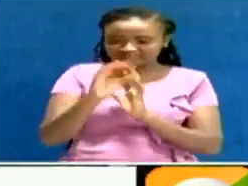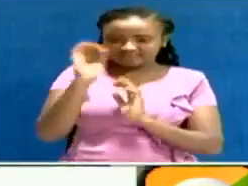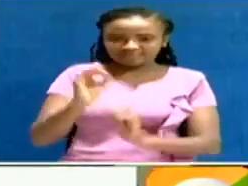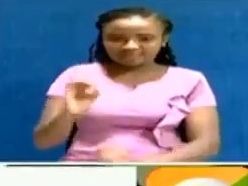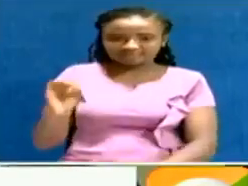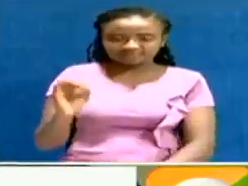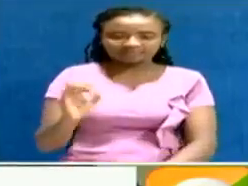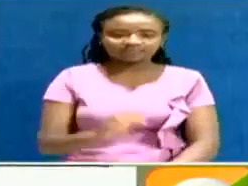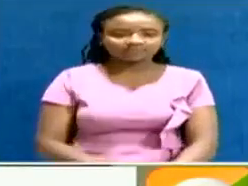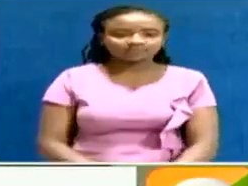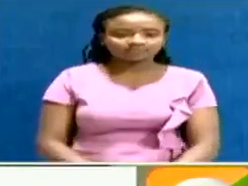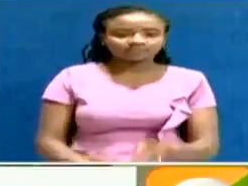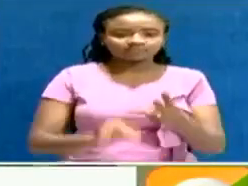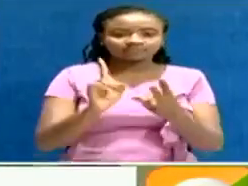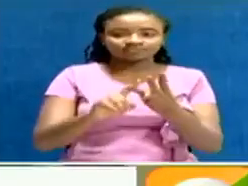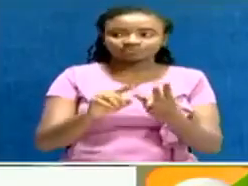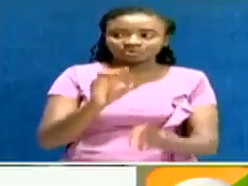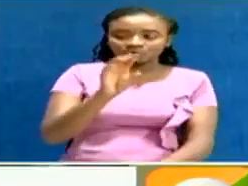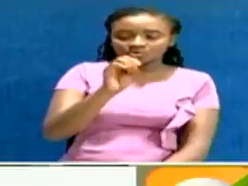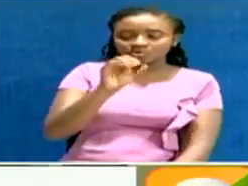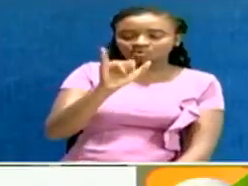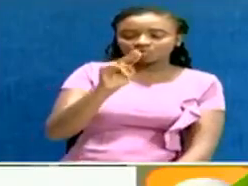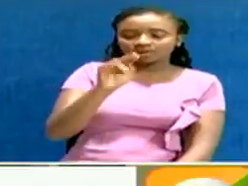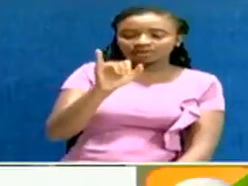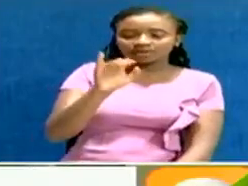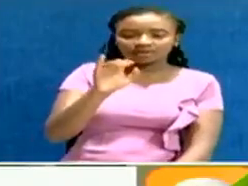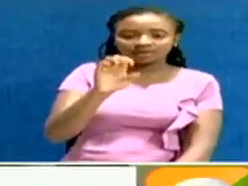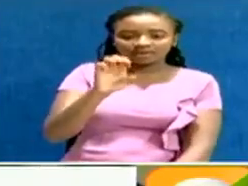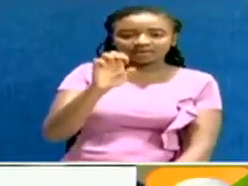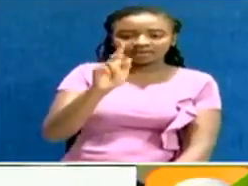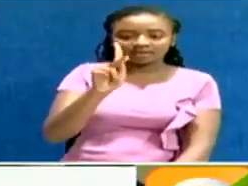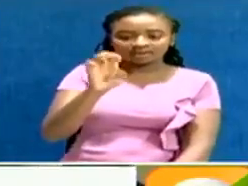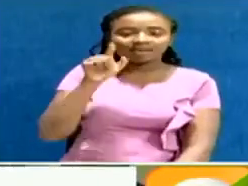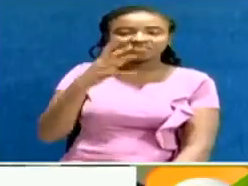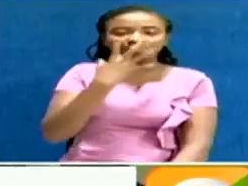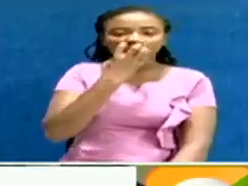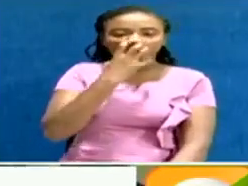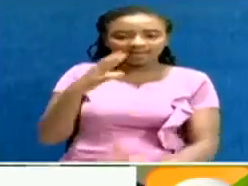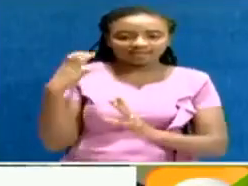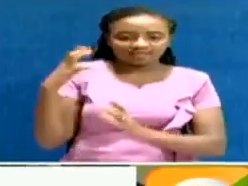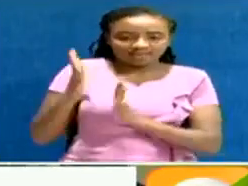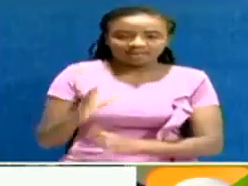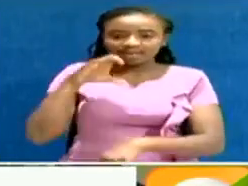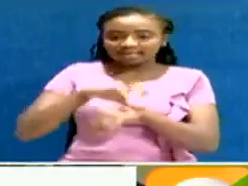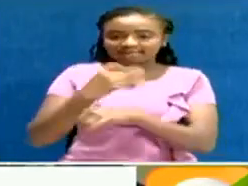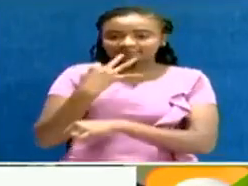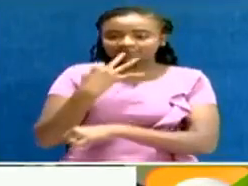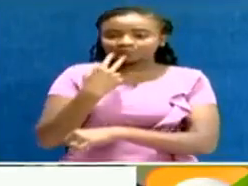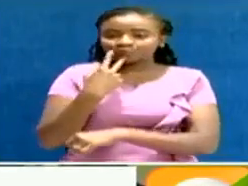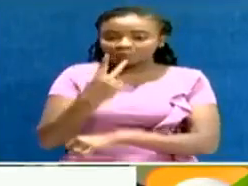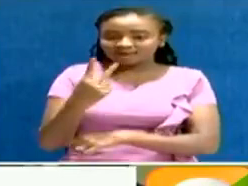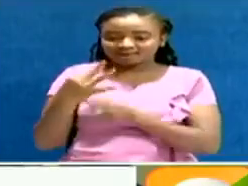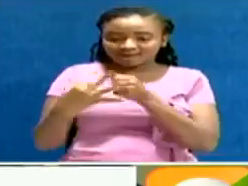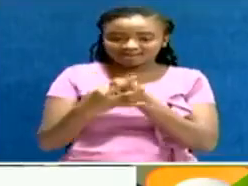votes cast so far. And Oimeke Robert Pavel, which is the ODM candidate, having garnered 208 votes so far,